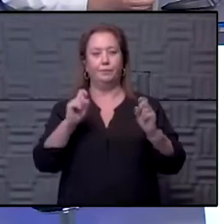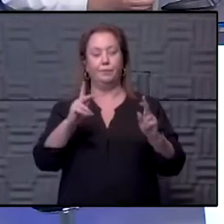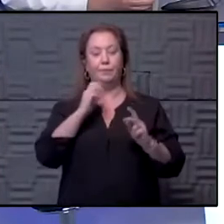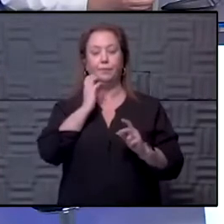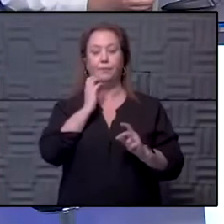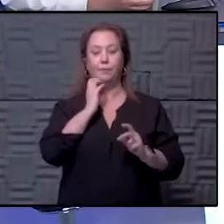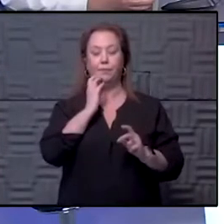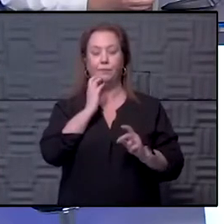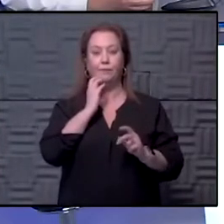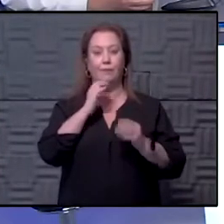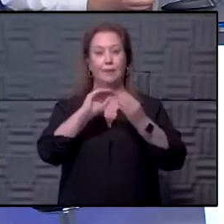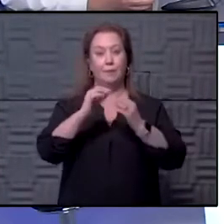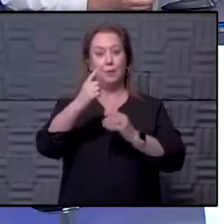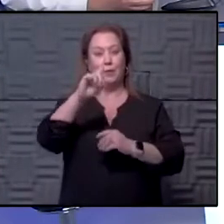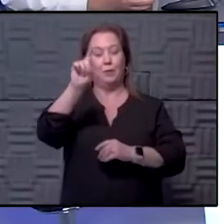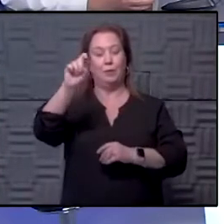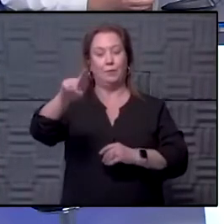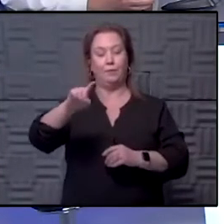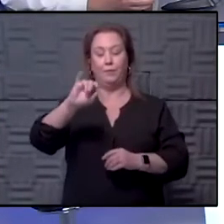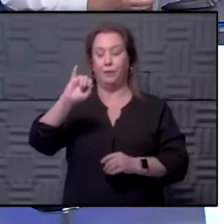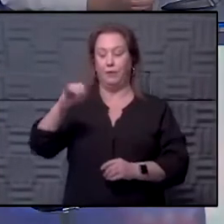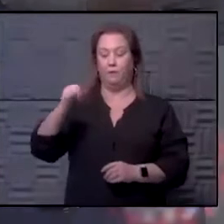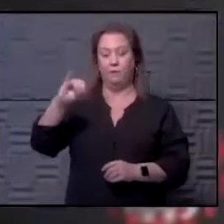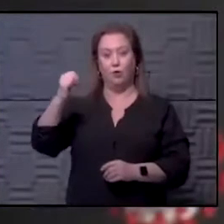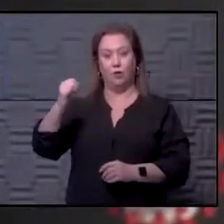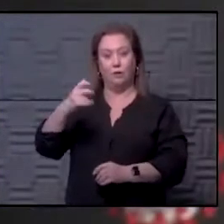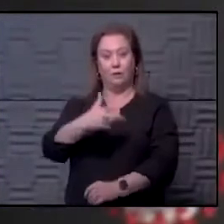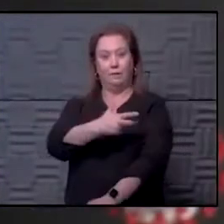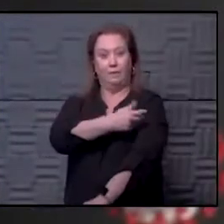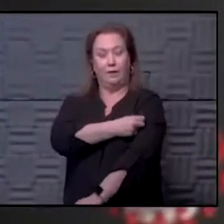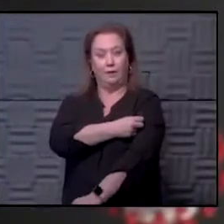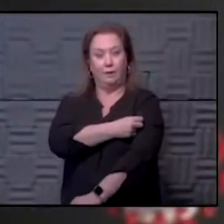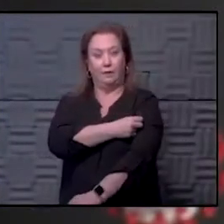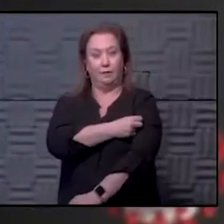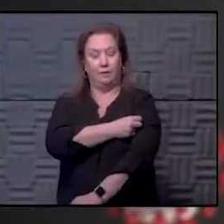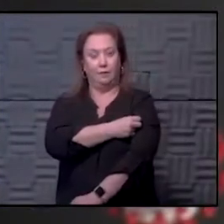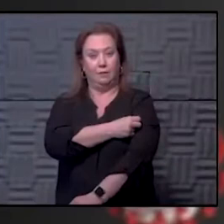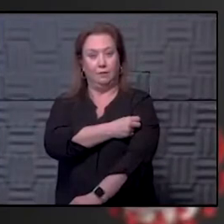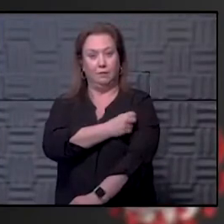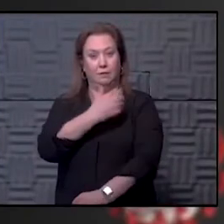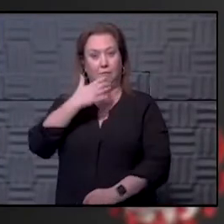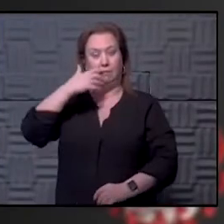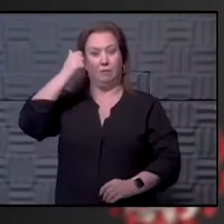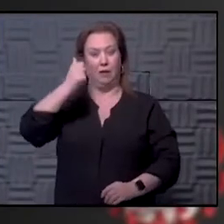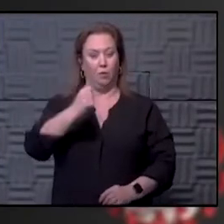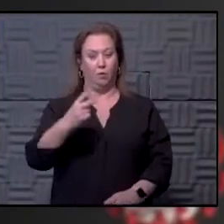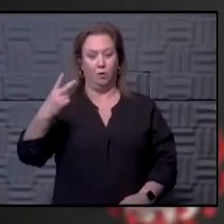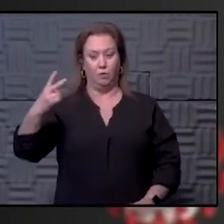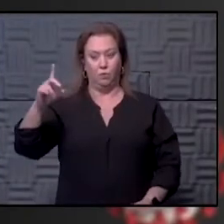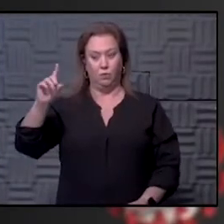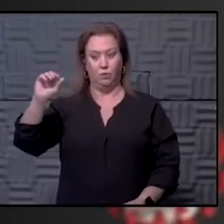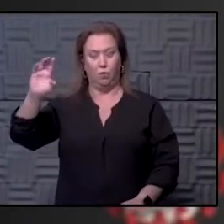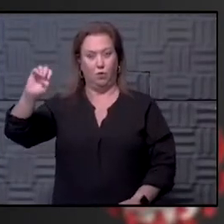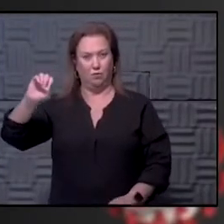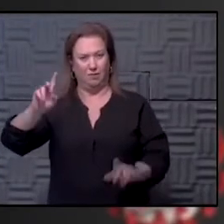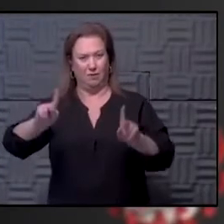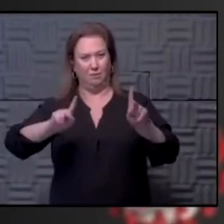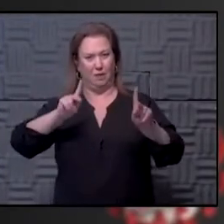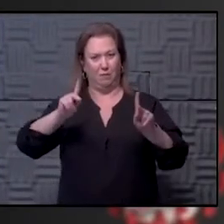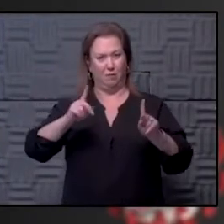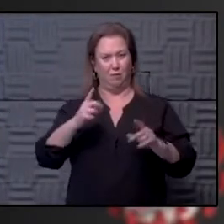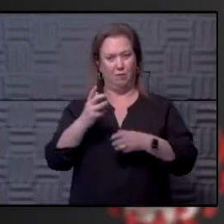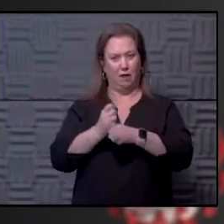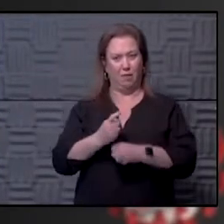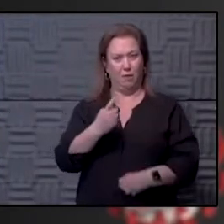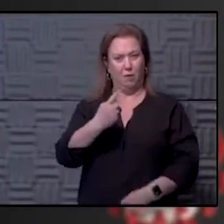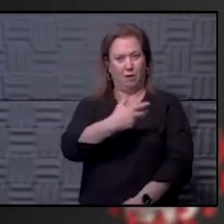Okay, question number one. If the Johnson & Johnson vaccine ends up being better with two doses, should people who only